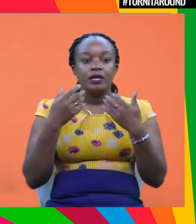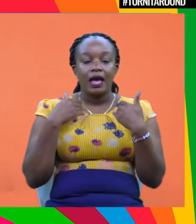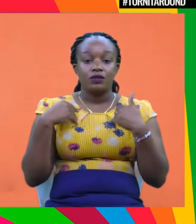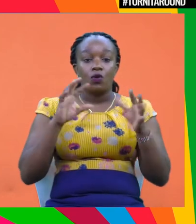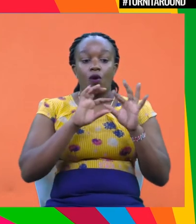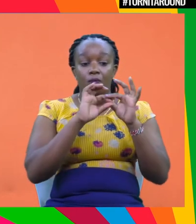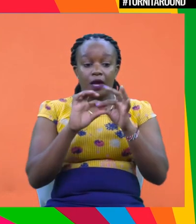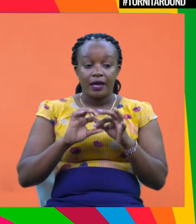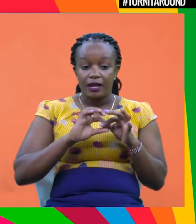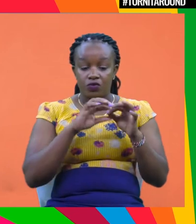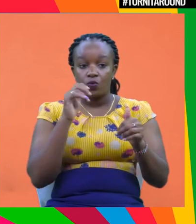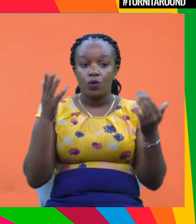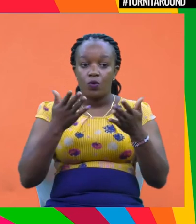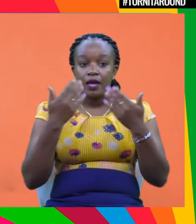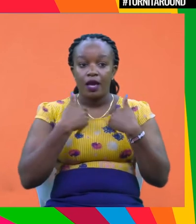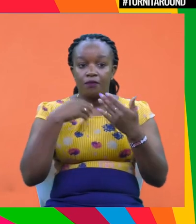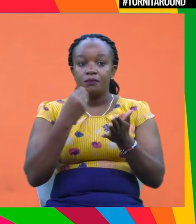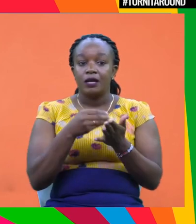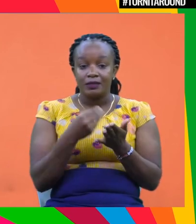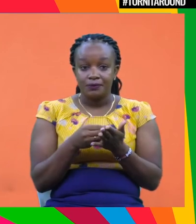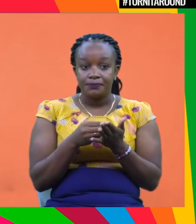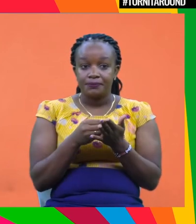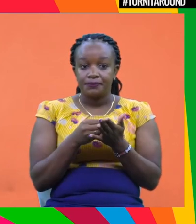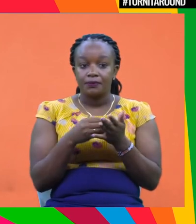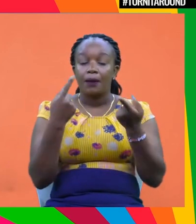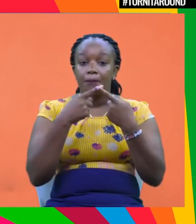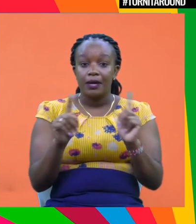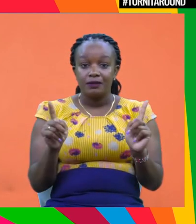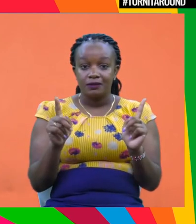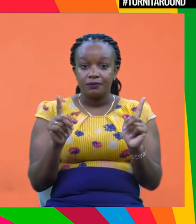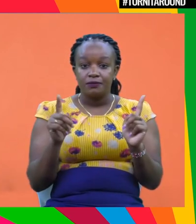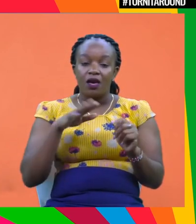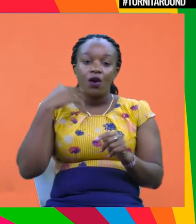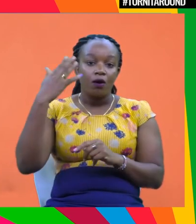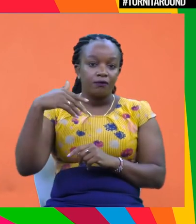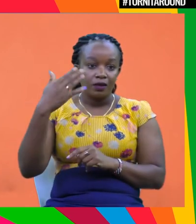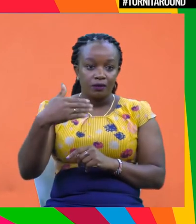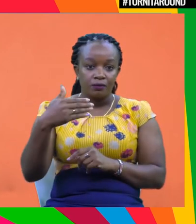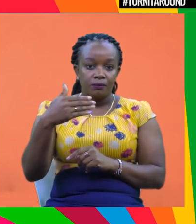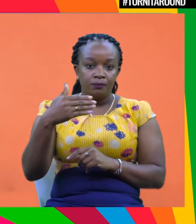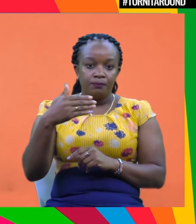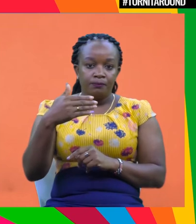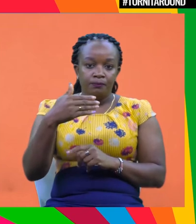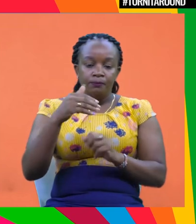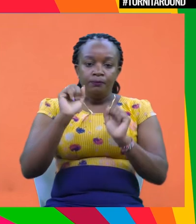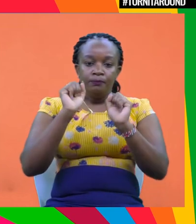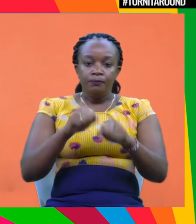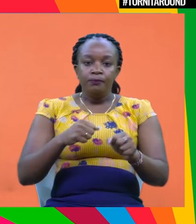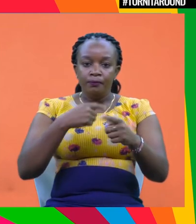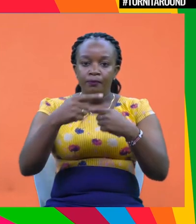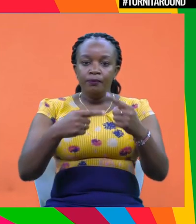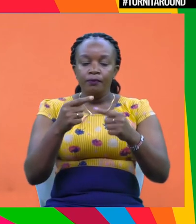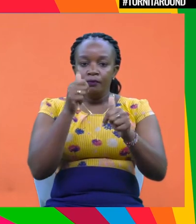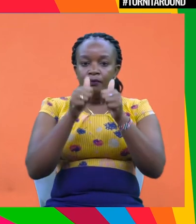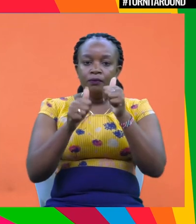corporations as well. They have, you know, loads of money. They do, but they often also, you know, as Ken mentioned earlier,